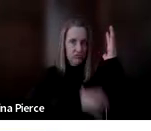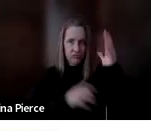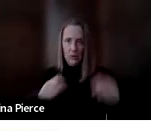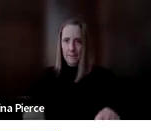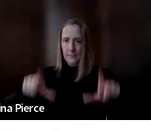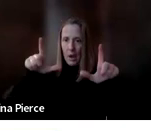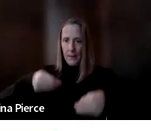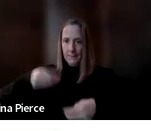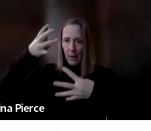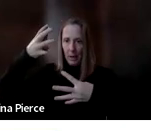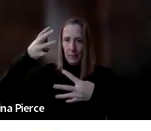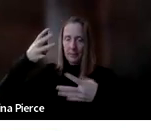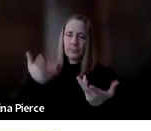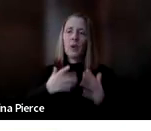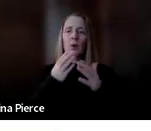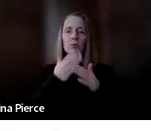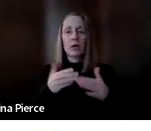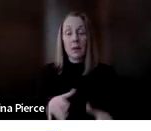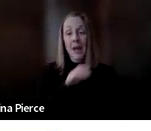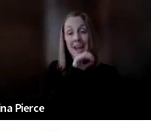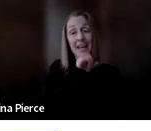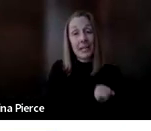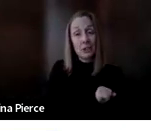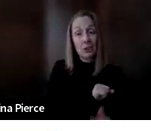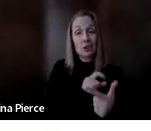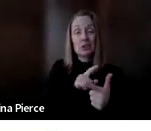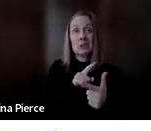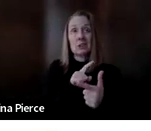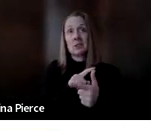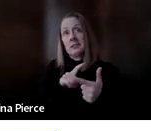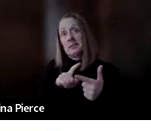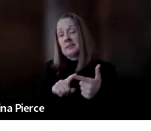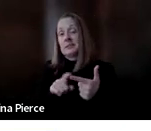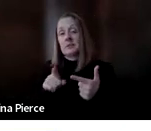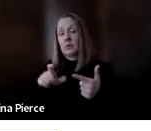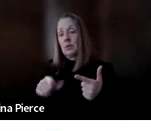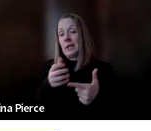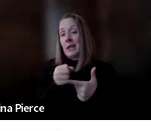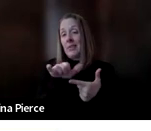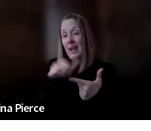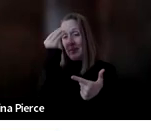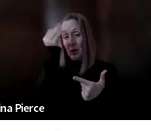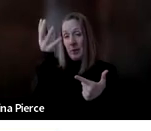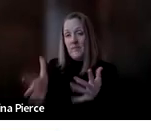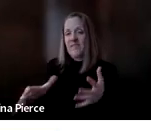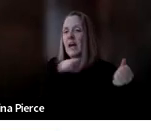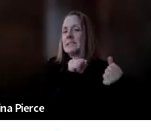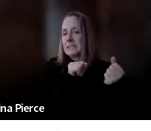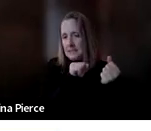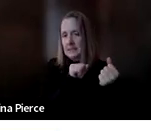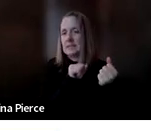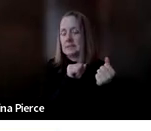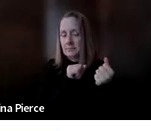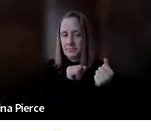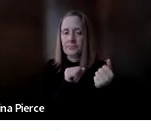We break it down by age. We break it down in a lot of different ways so that you can get that to that information fast. We